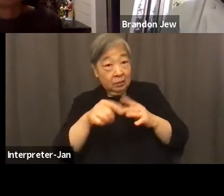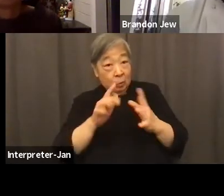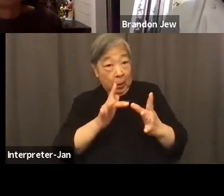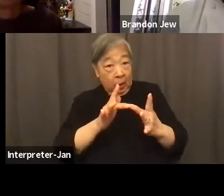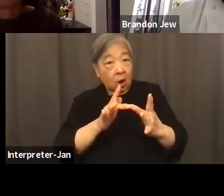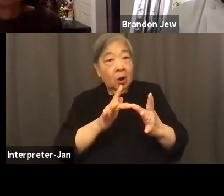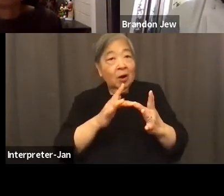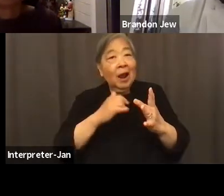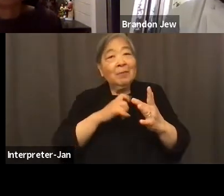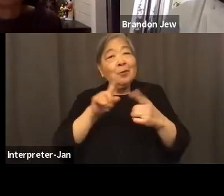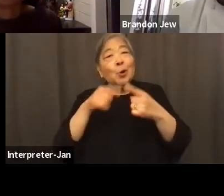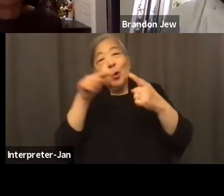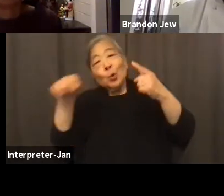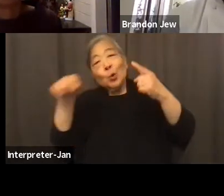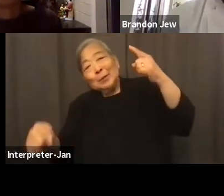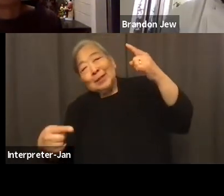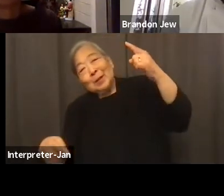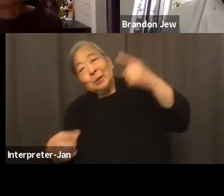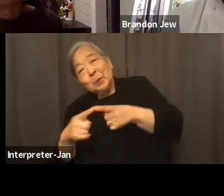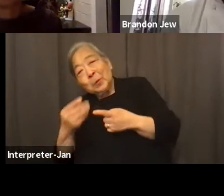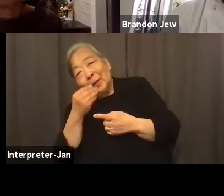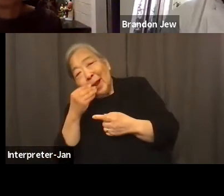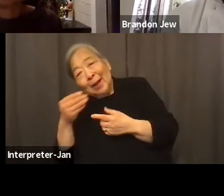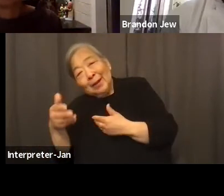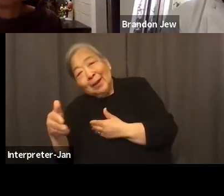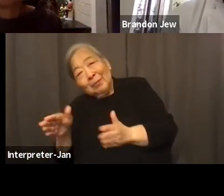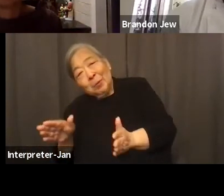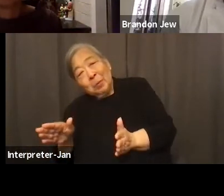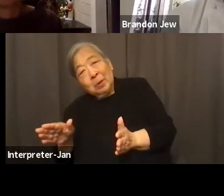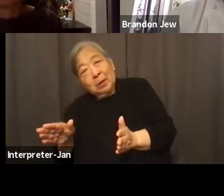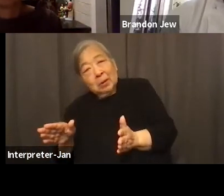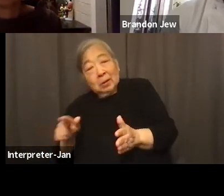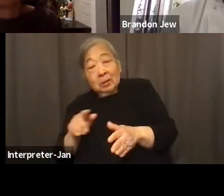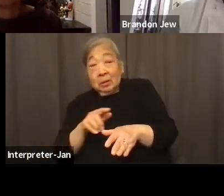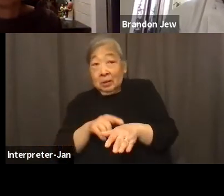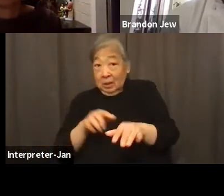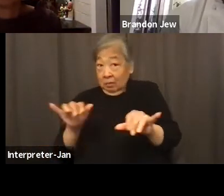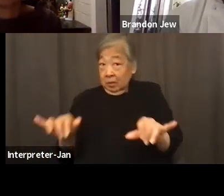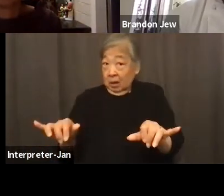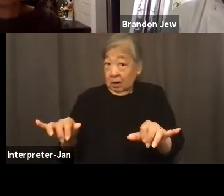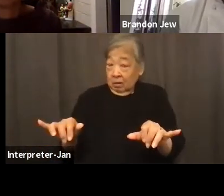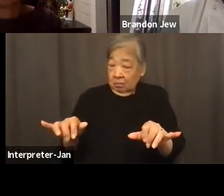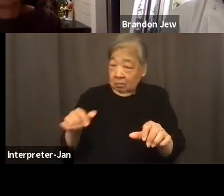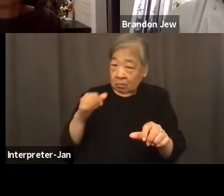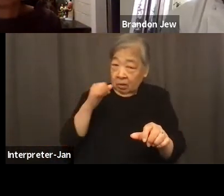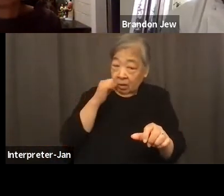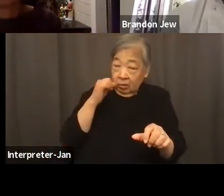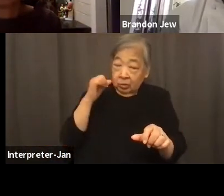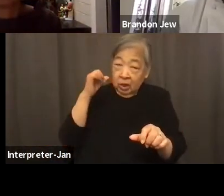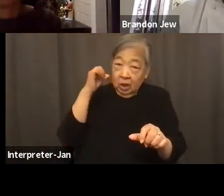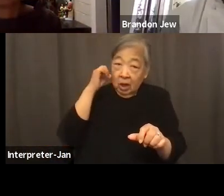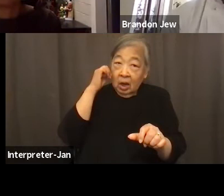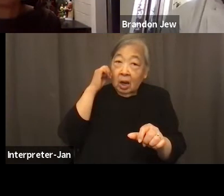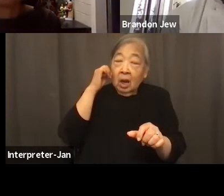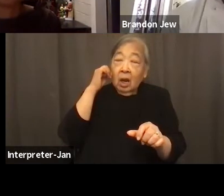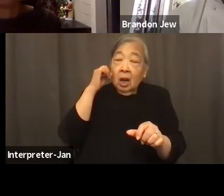but at the same token, you know, just yesterday, there was a